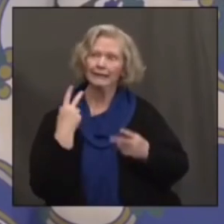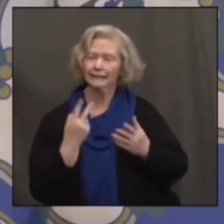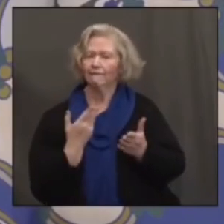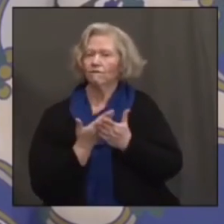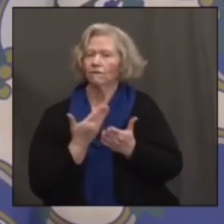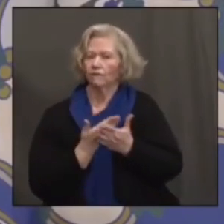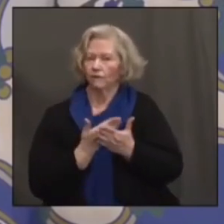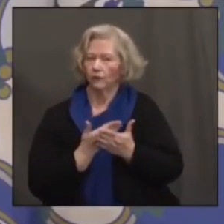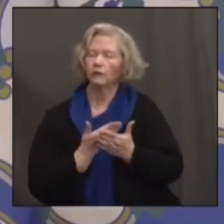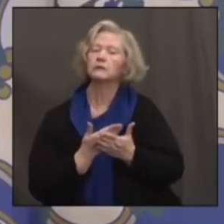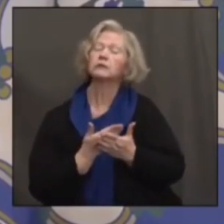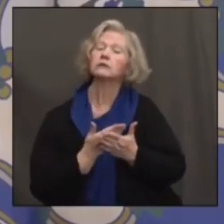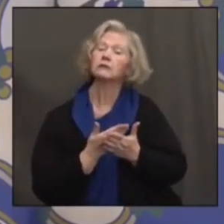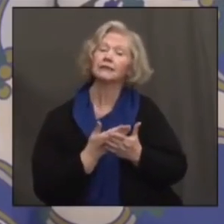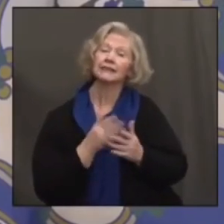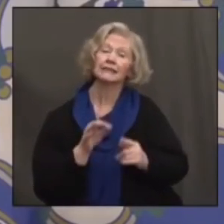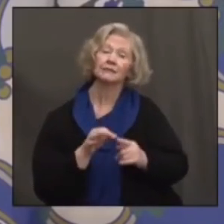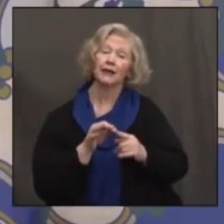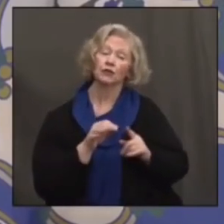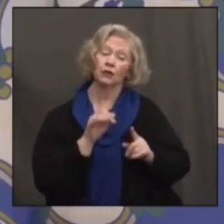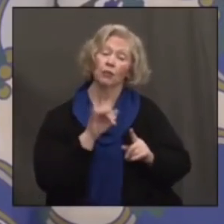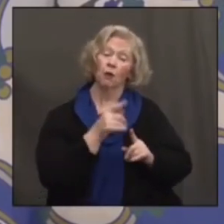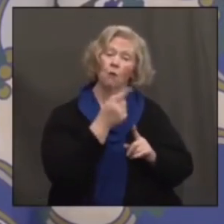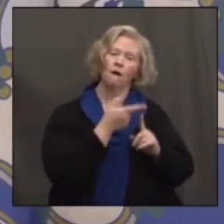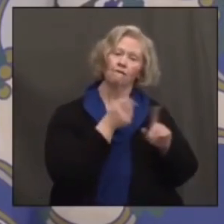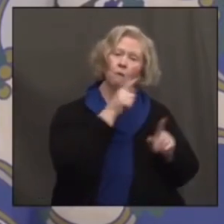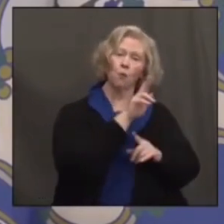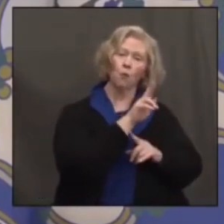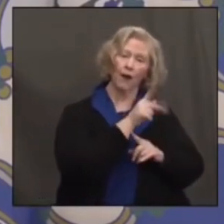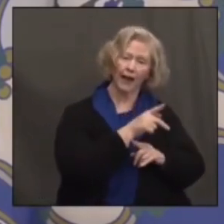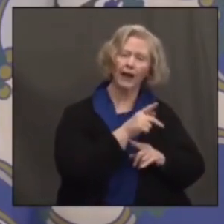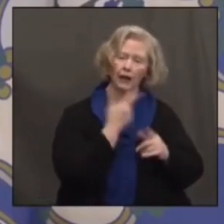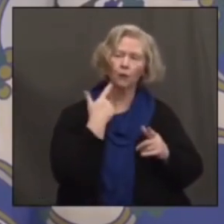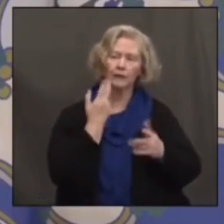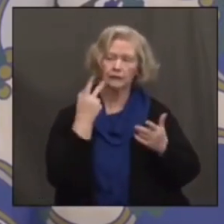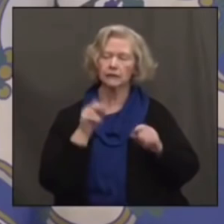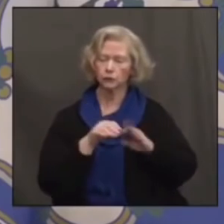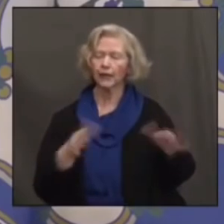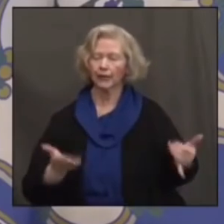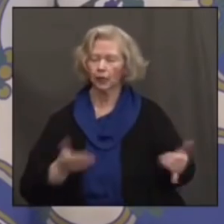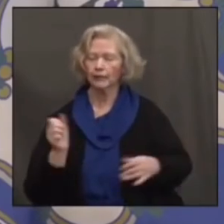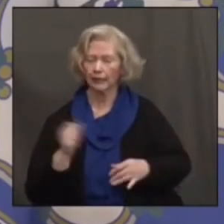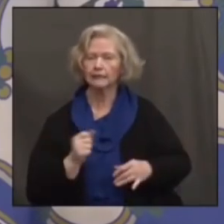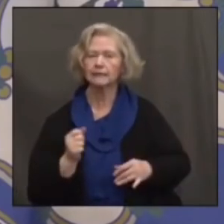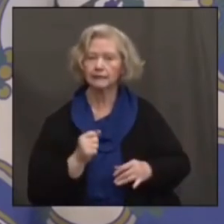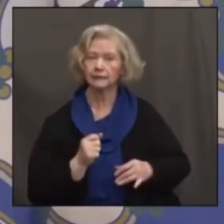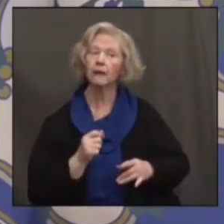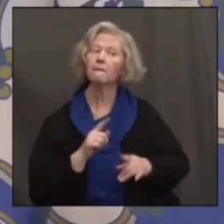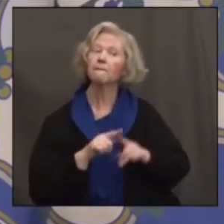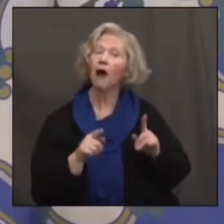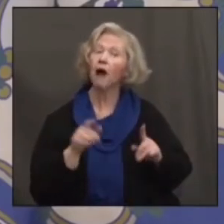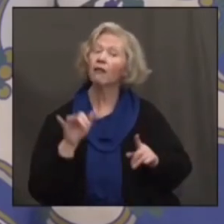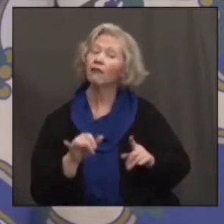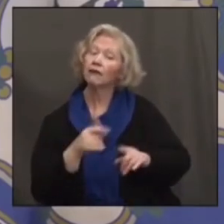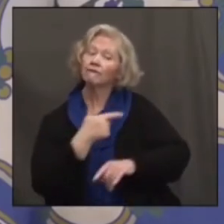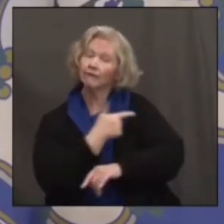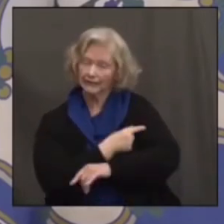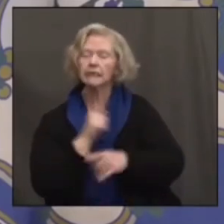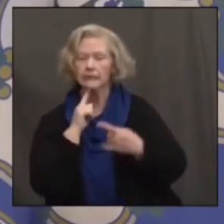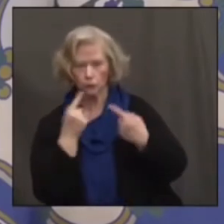you know, in particular, the UK variant is here and spreading and that the vaccine works against it.